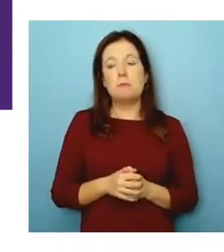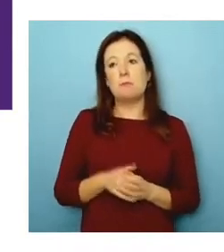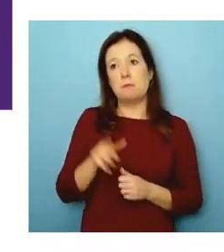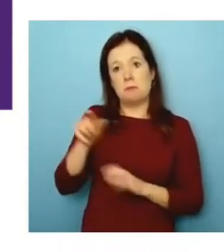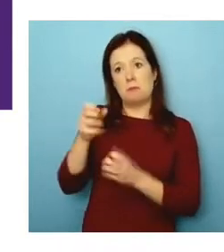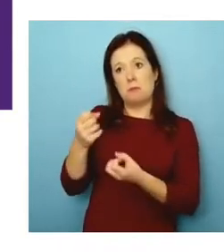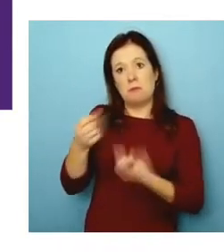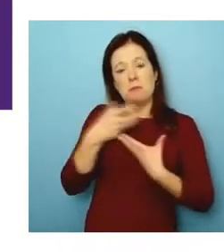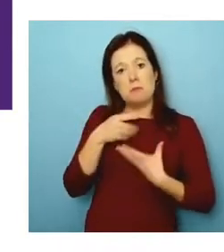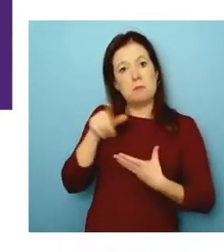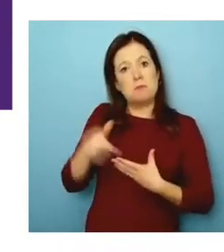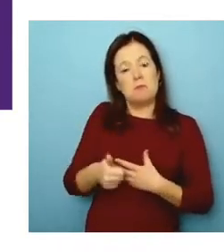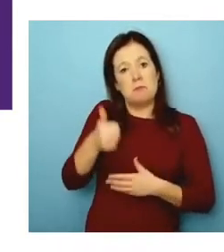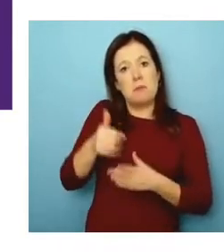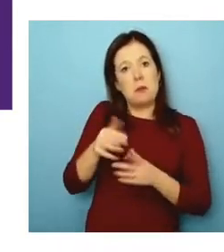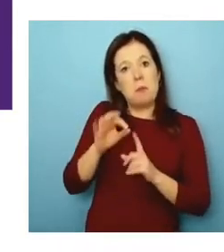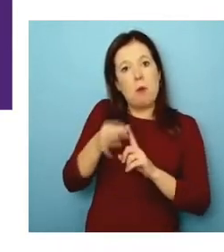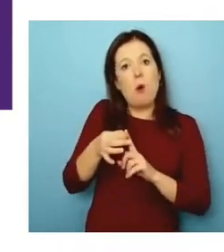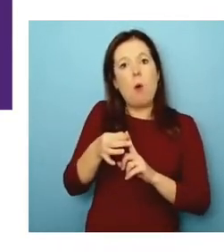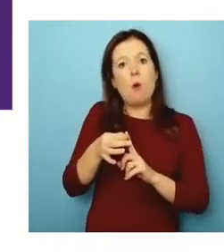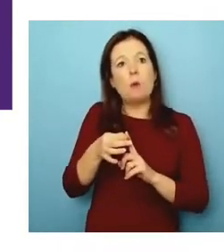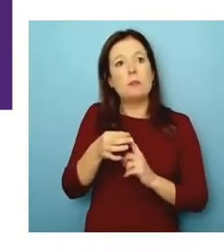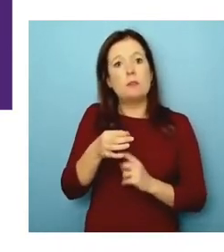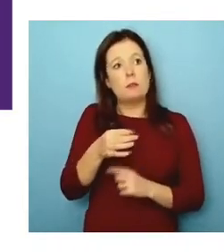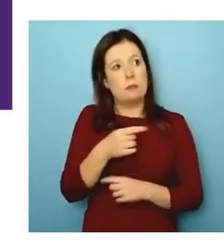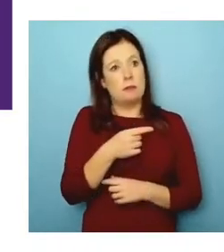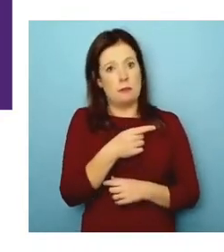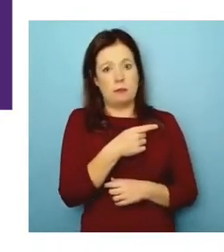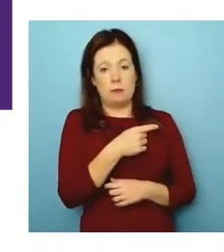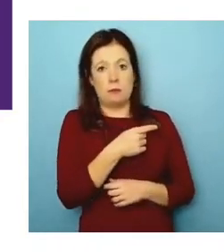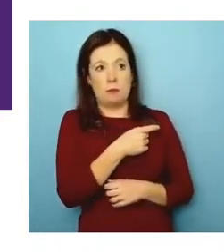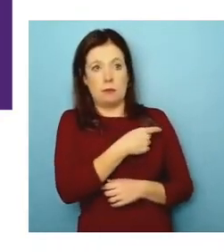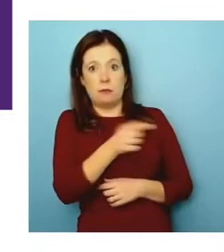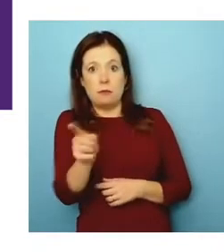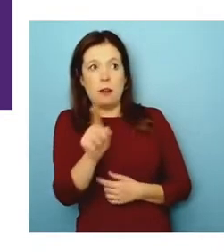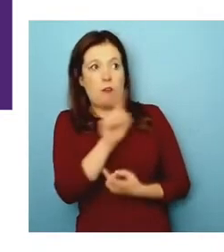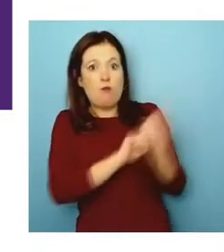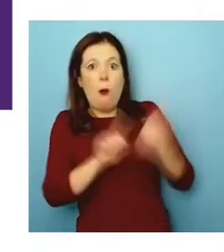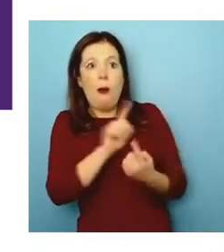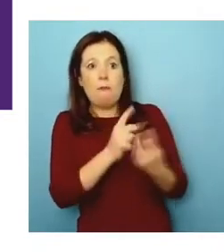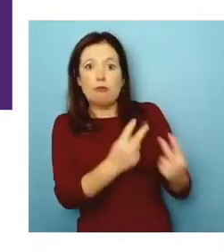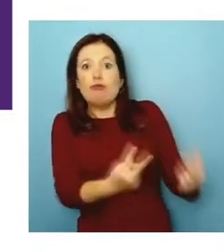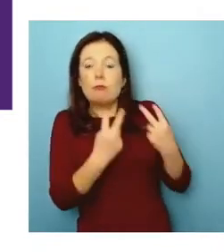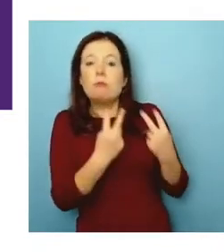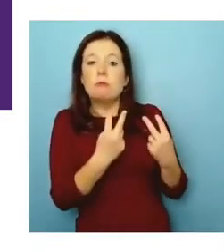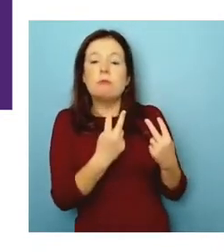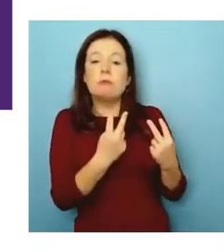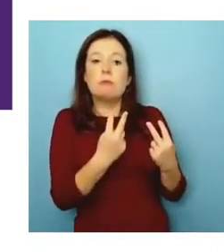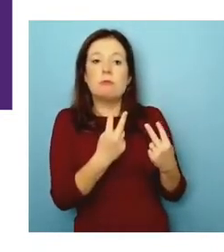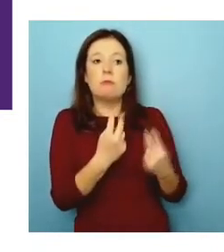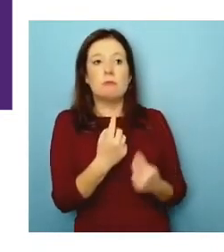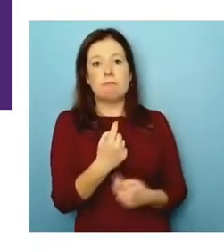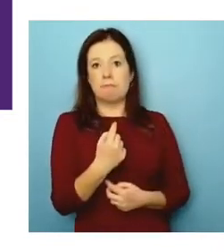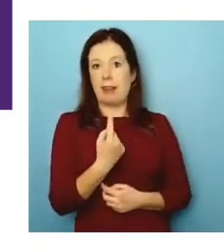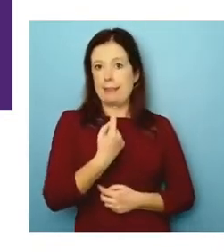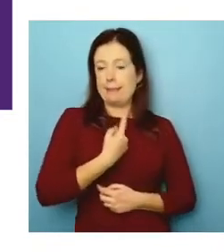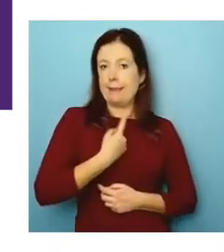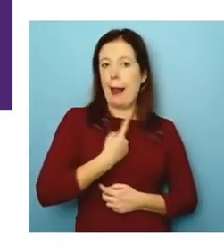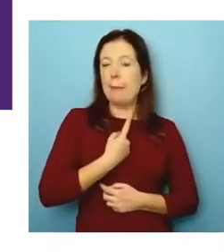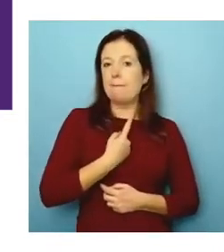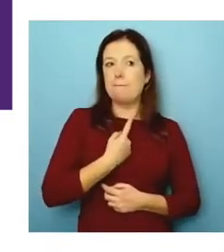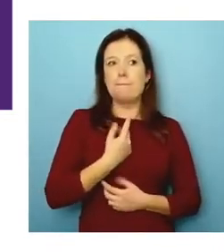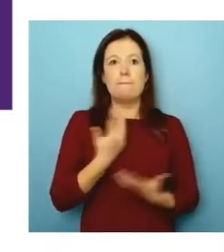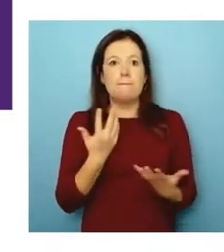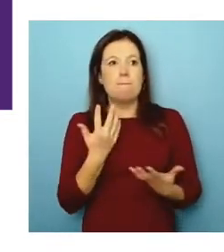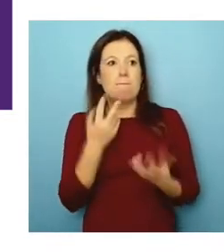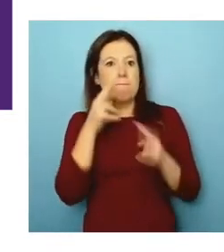Um, especially for participants in the, in this conference, because, you know, I, I do find that sometimes I say